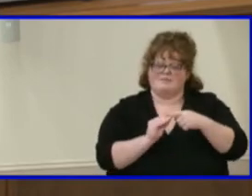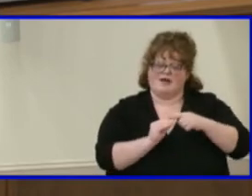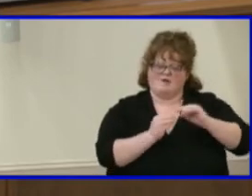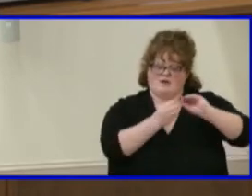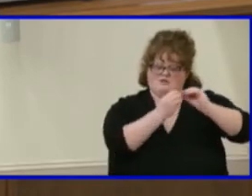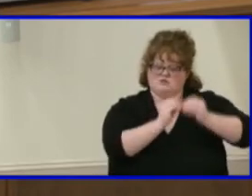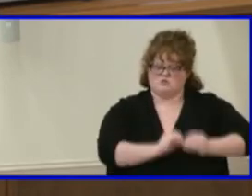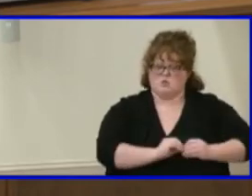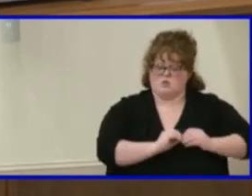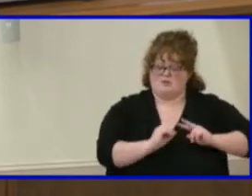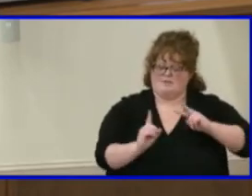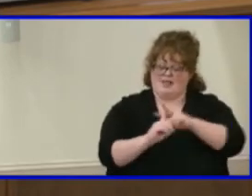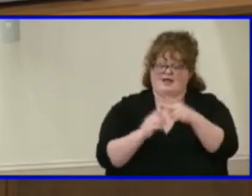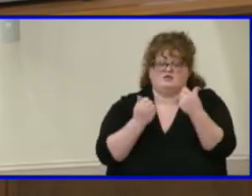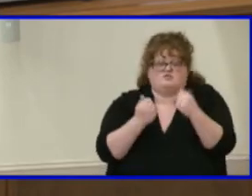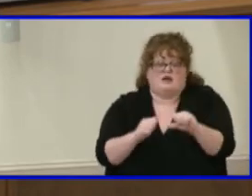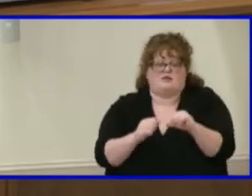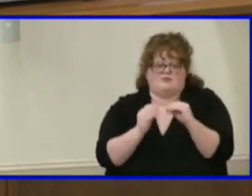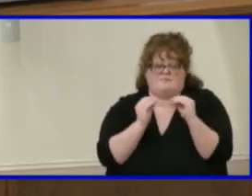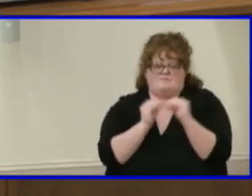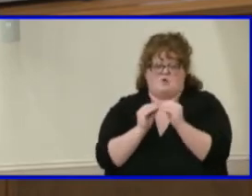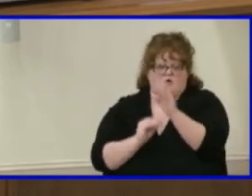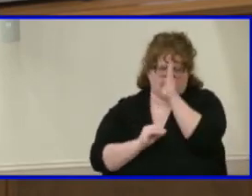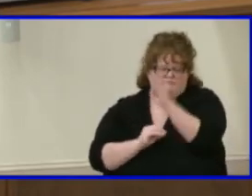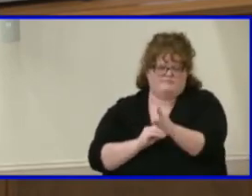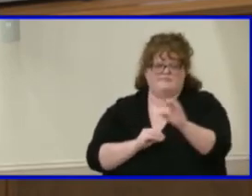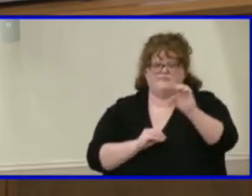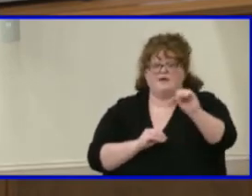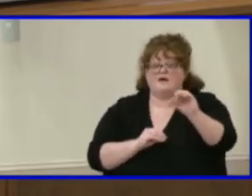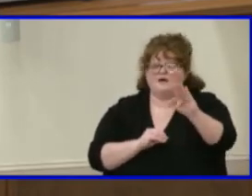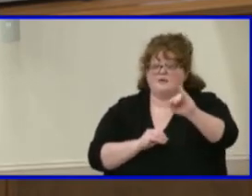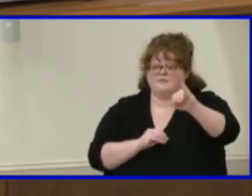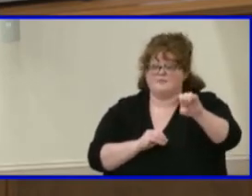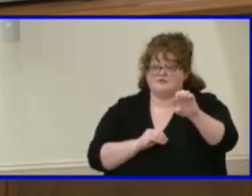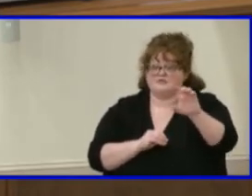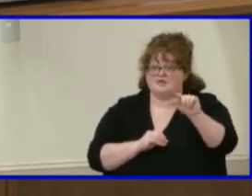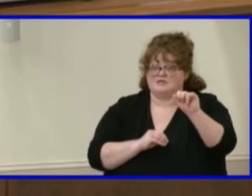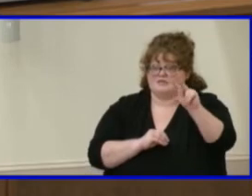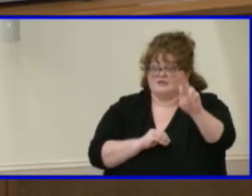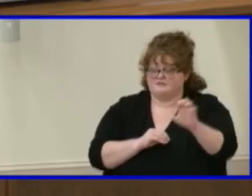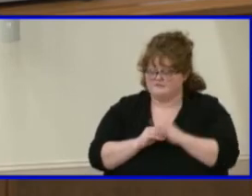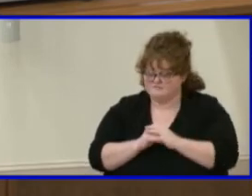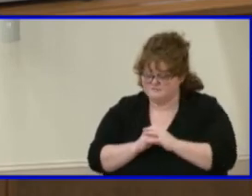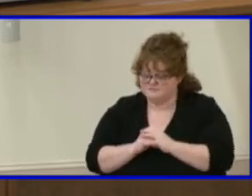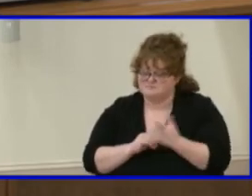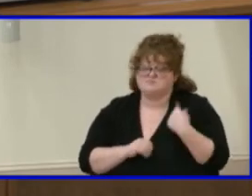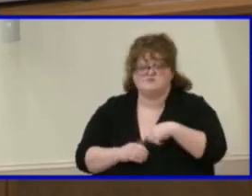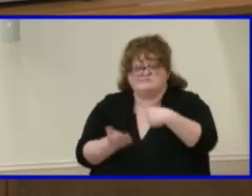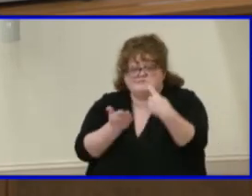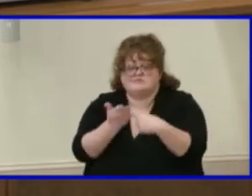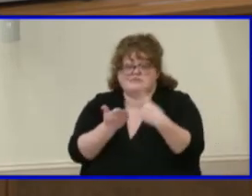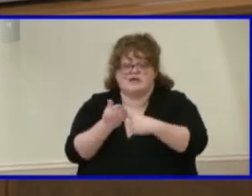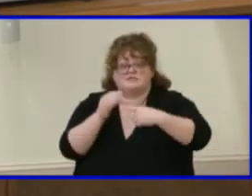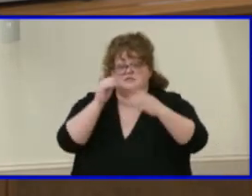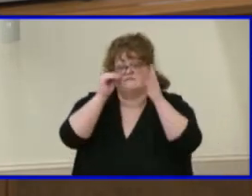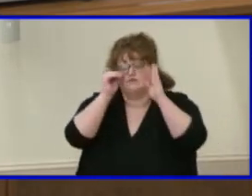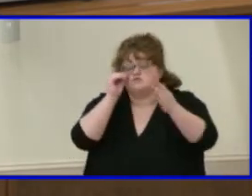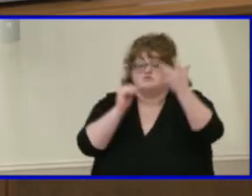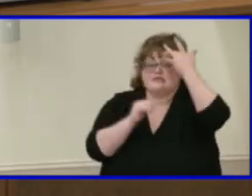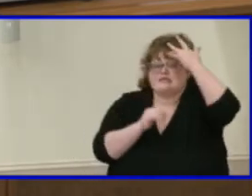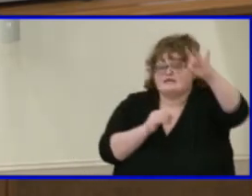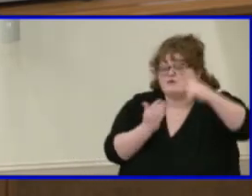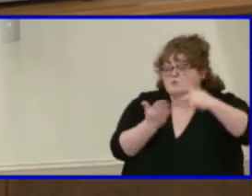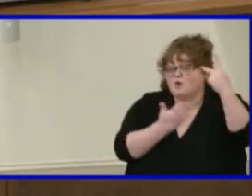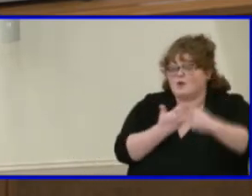more objective that way. I know we've talked about, could we from gifted programs potentially in future provide almost like a training